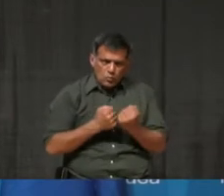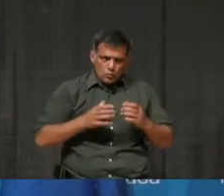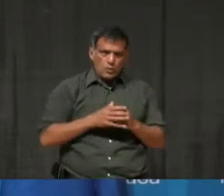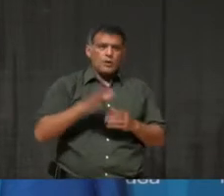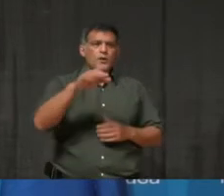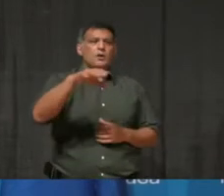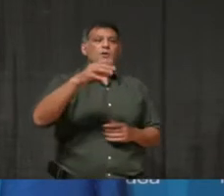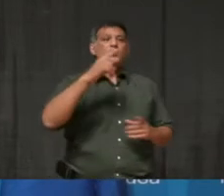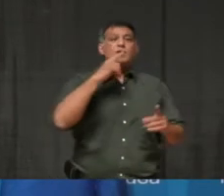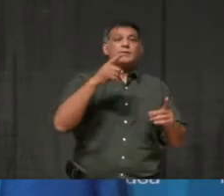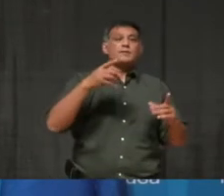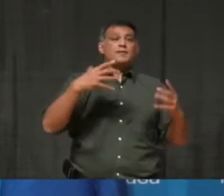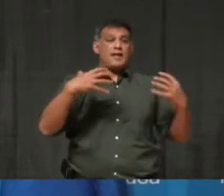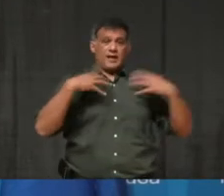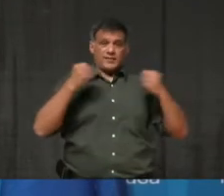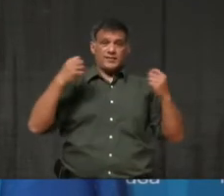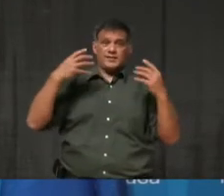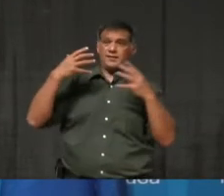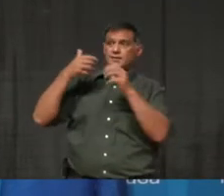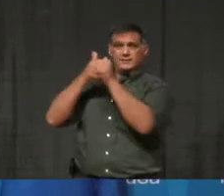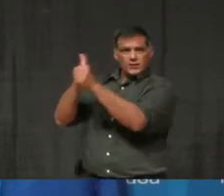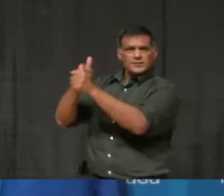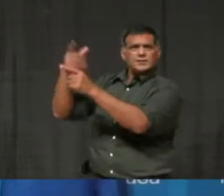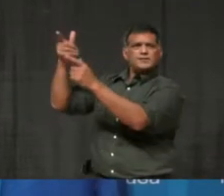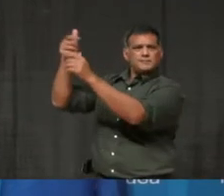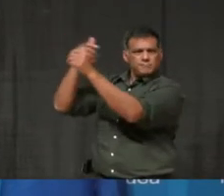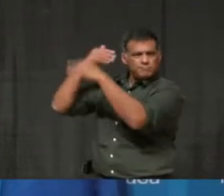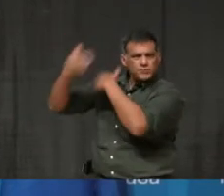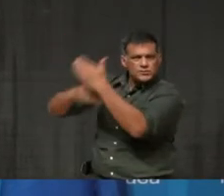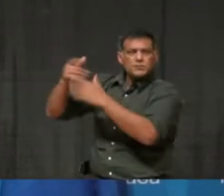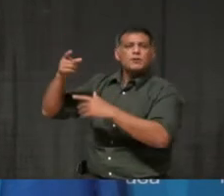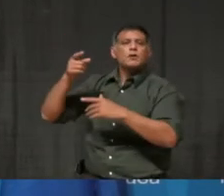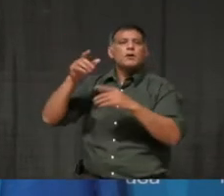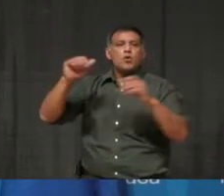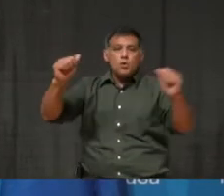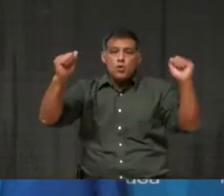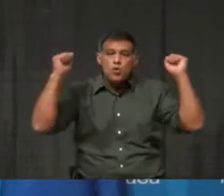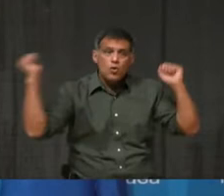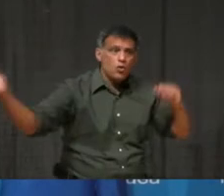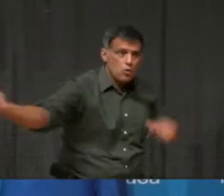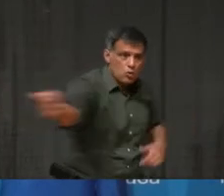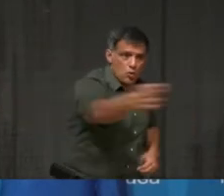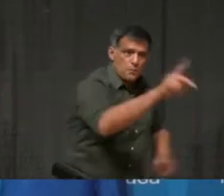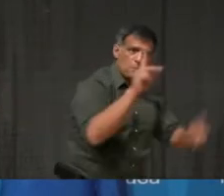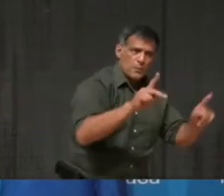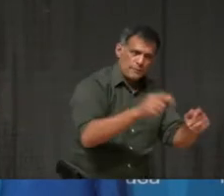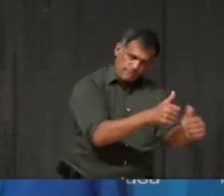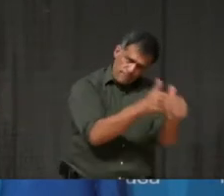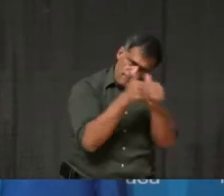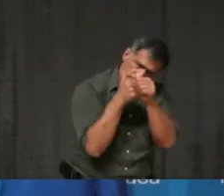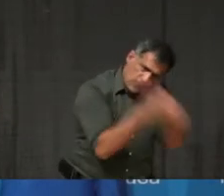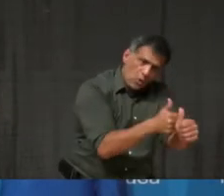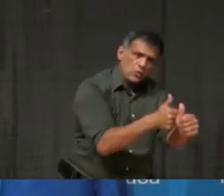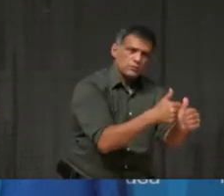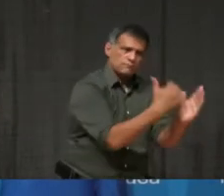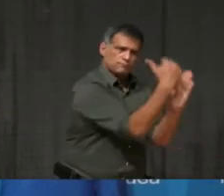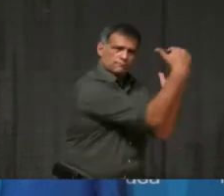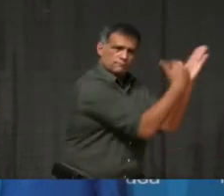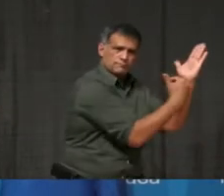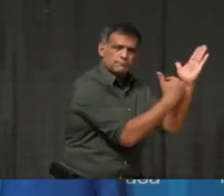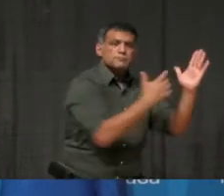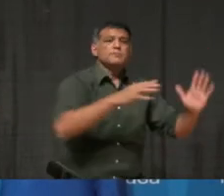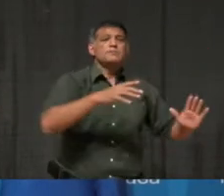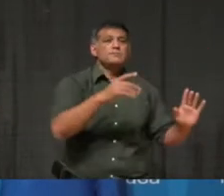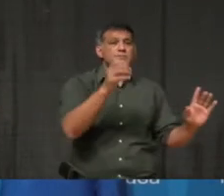I need everyone to do their part. Before I bring up Dr. Lowe, I want to again